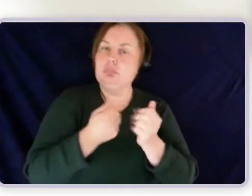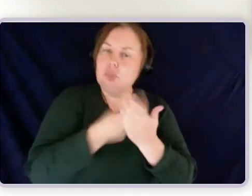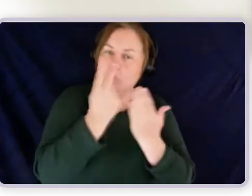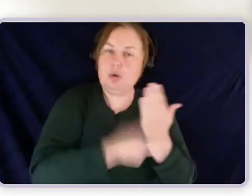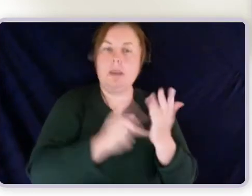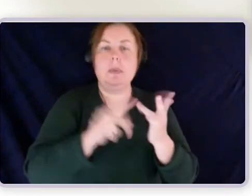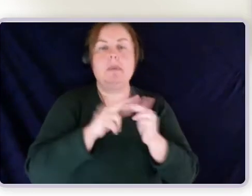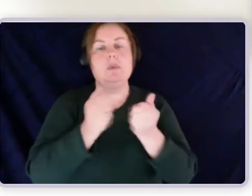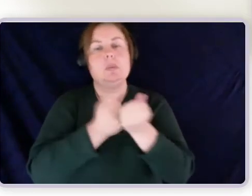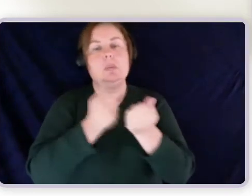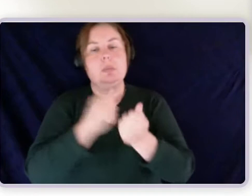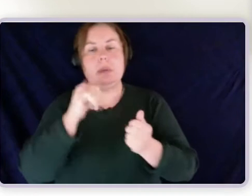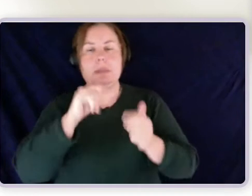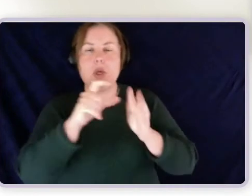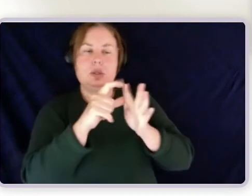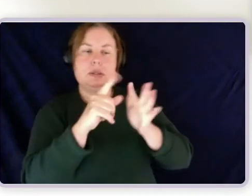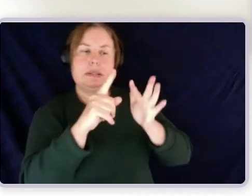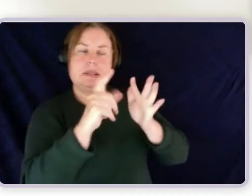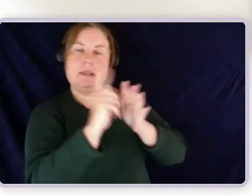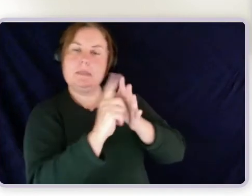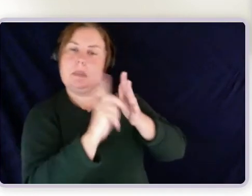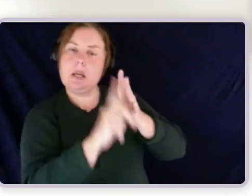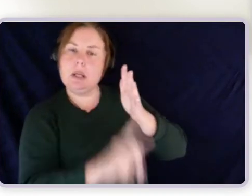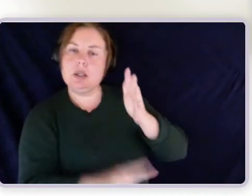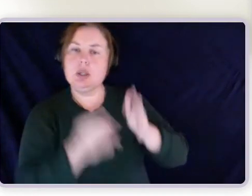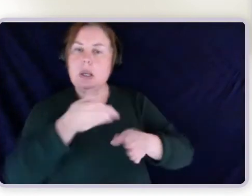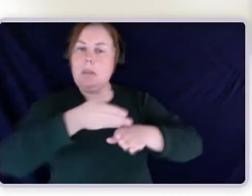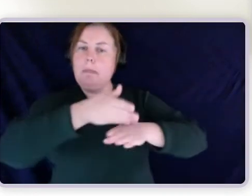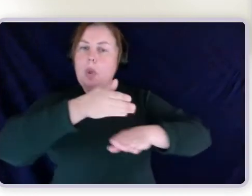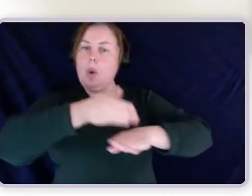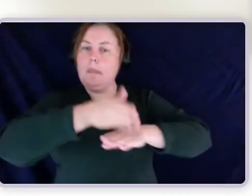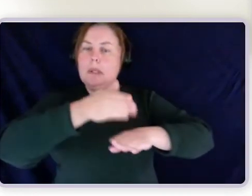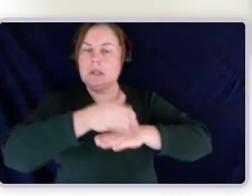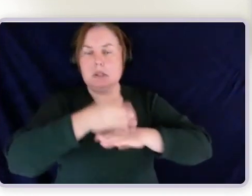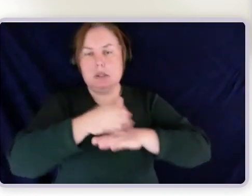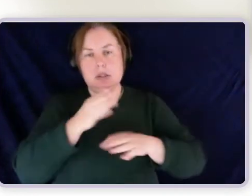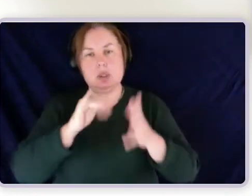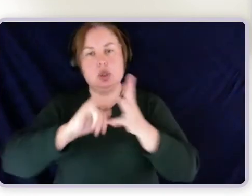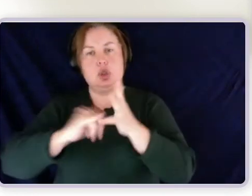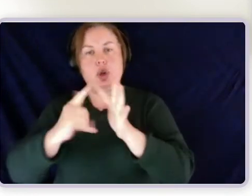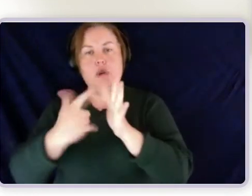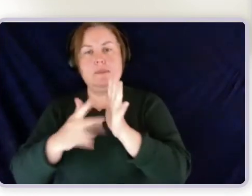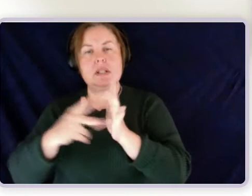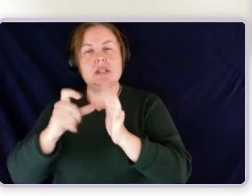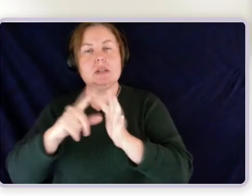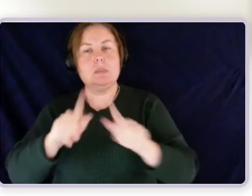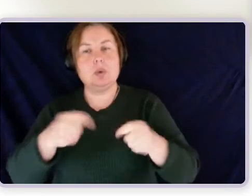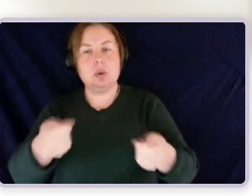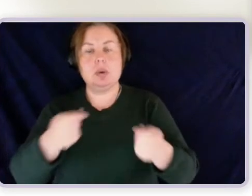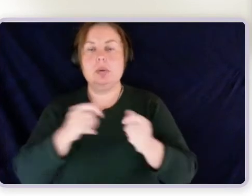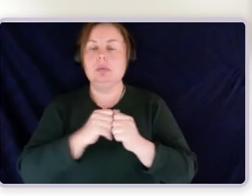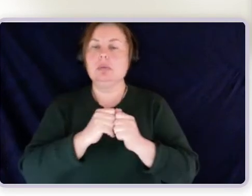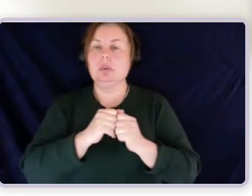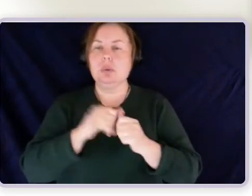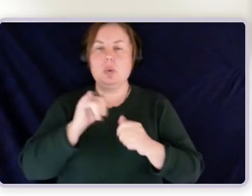job active provider for people who are on Newstart or JobSeeker payment, or it could be a disability employment service, again for people